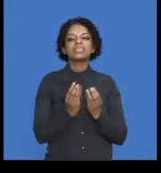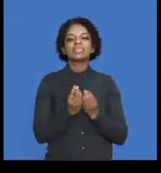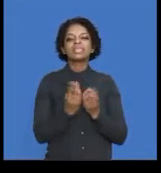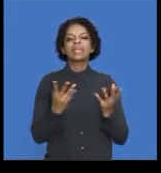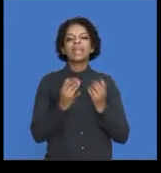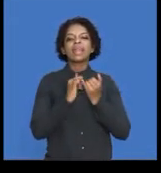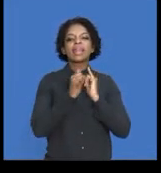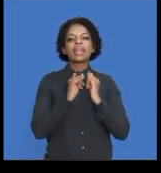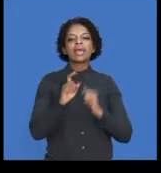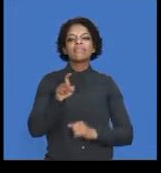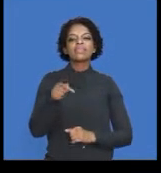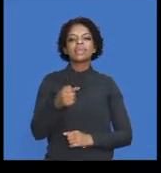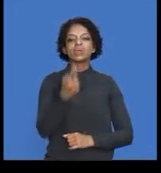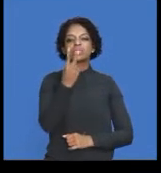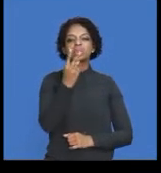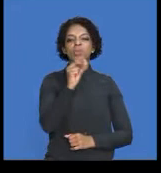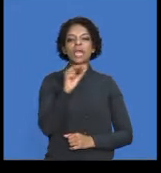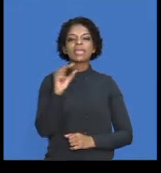on the statement.